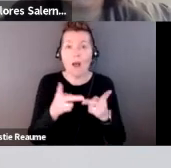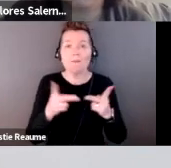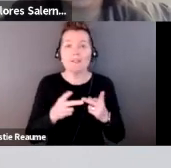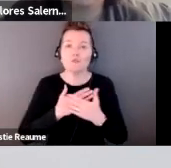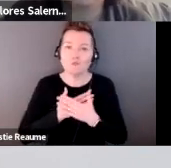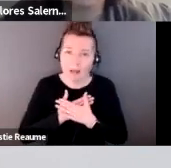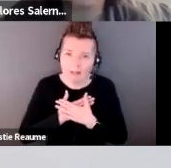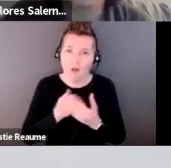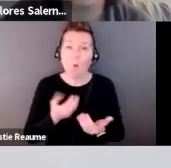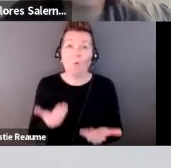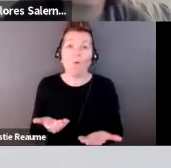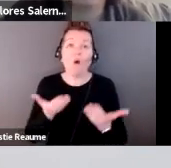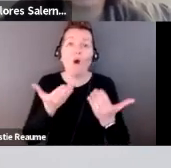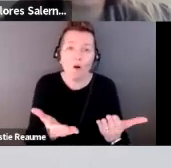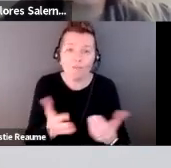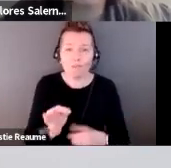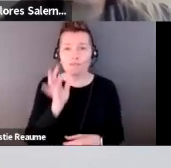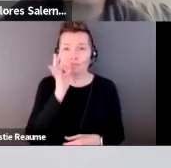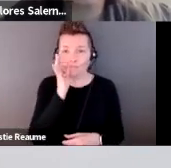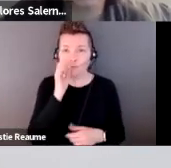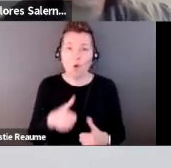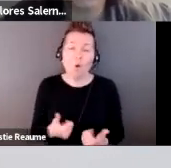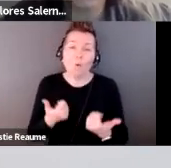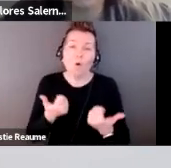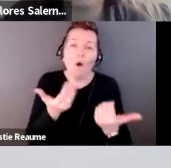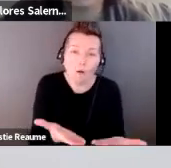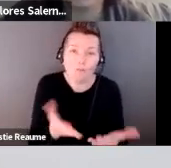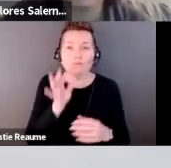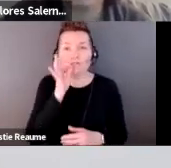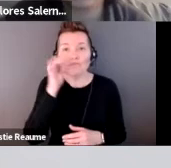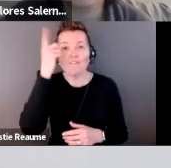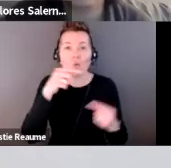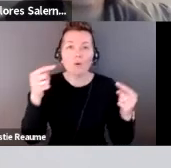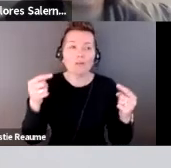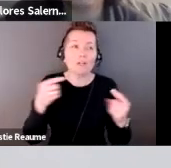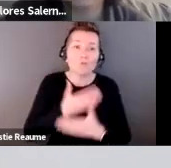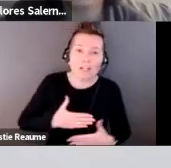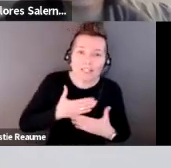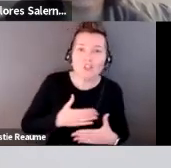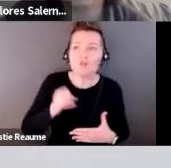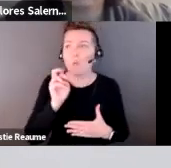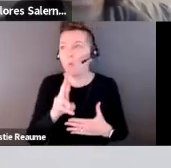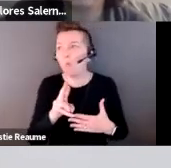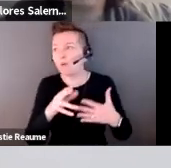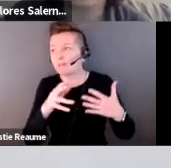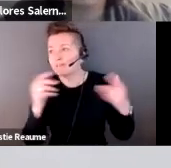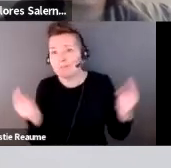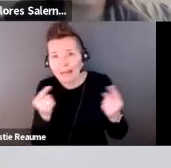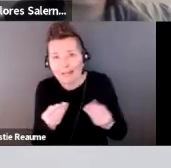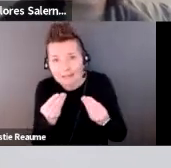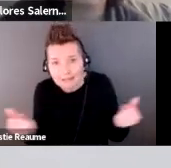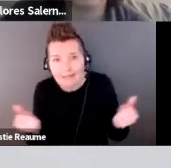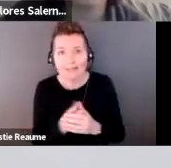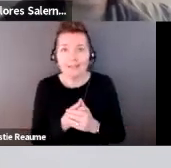for recreation or pain relief in medicine. The intimacy of gathering at home and sitting in a circle